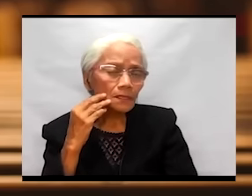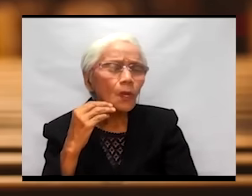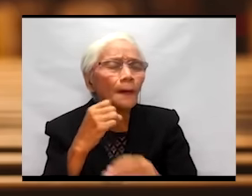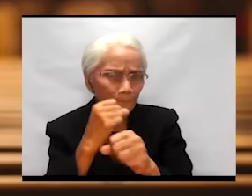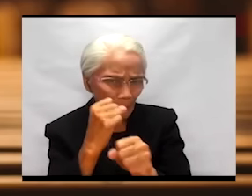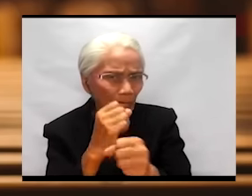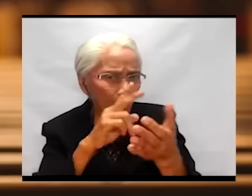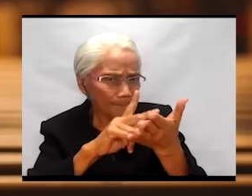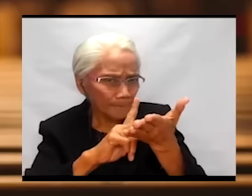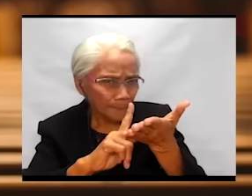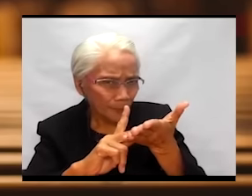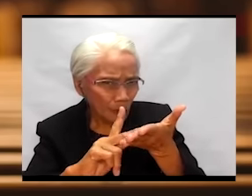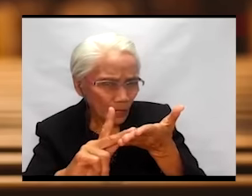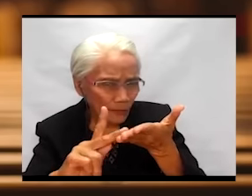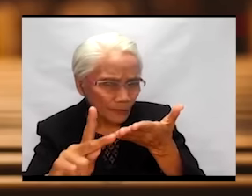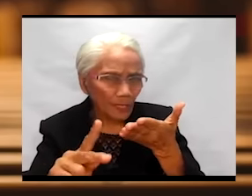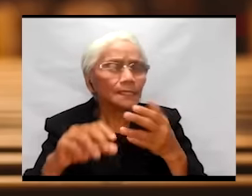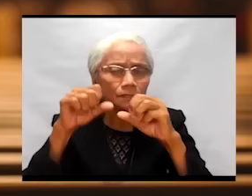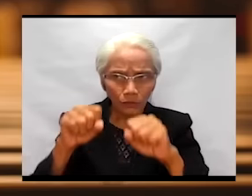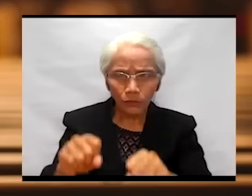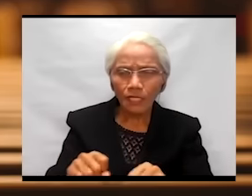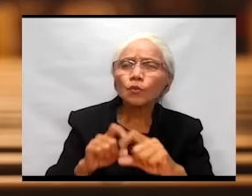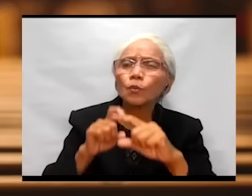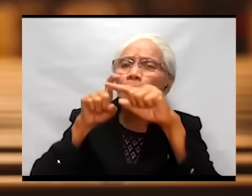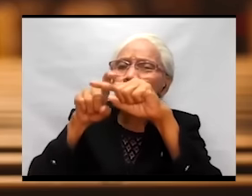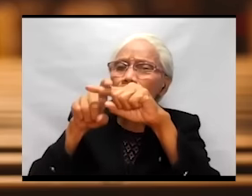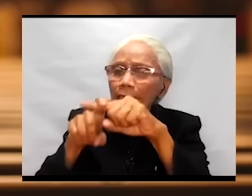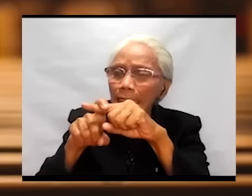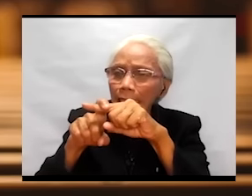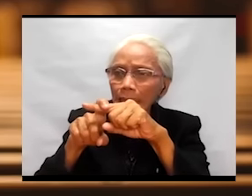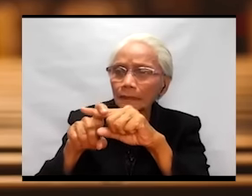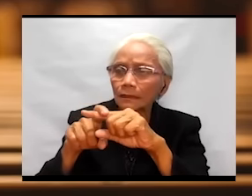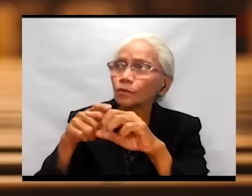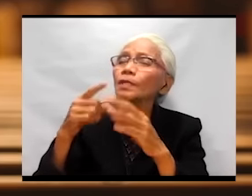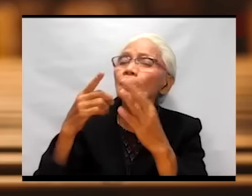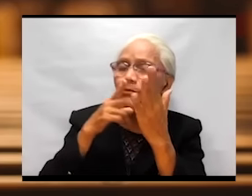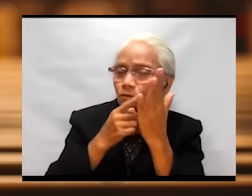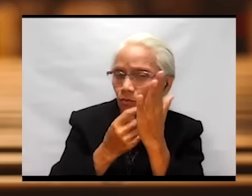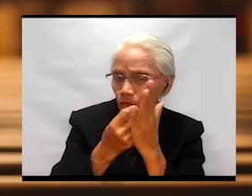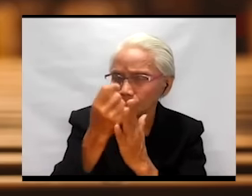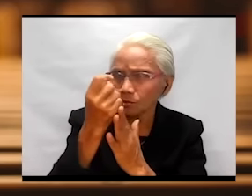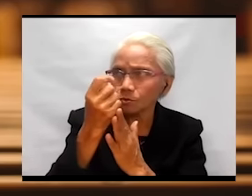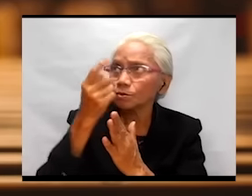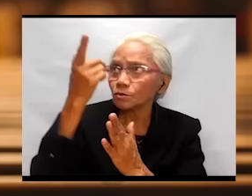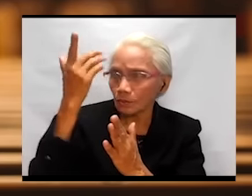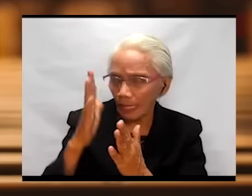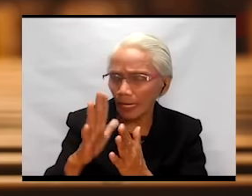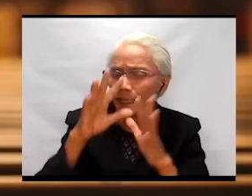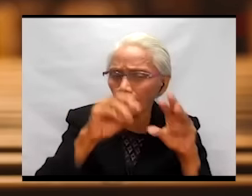to the true God and put our faith in the true God.